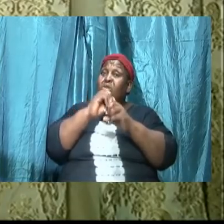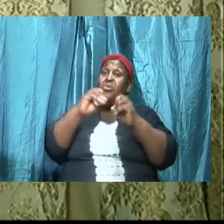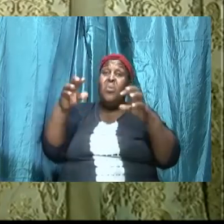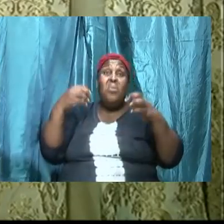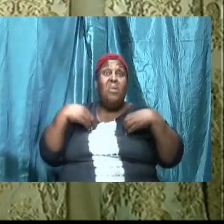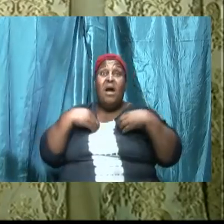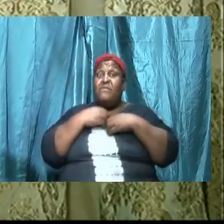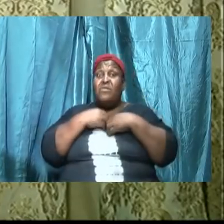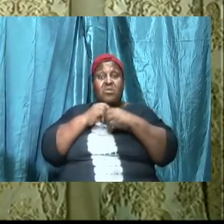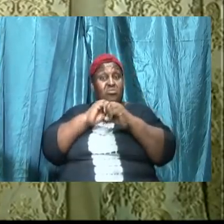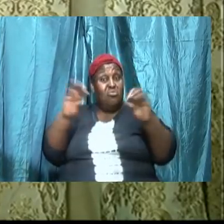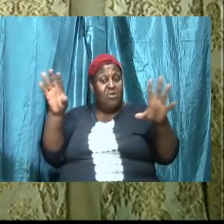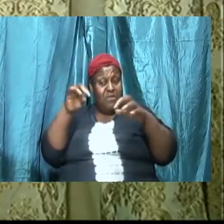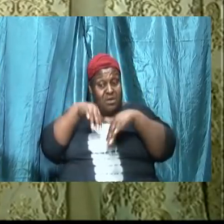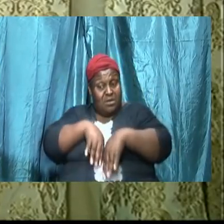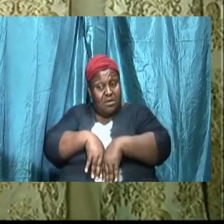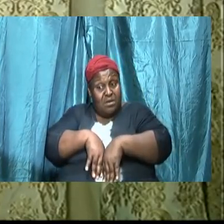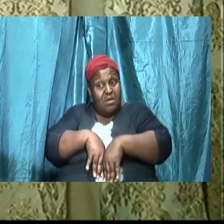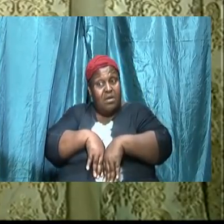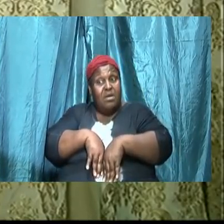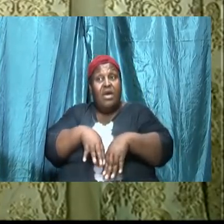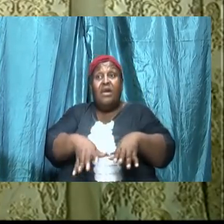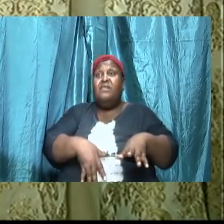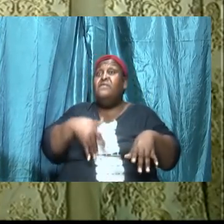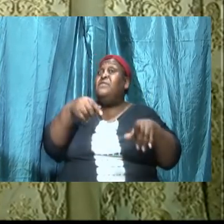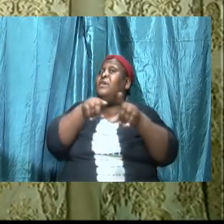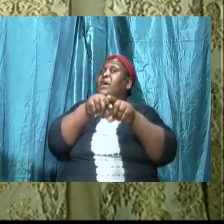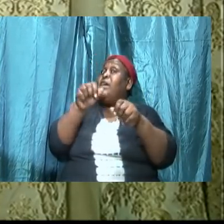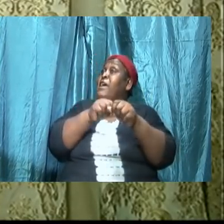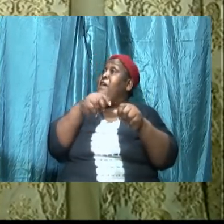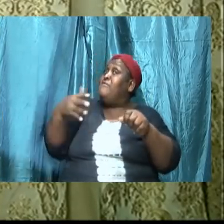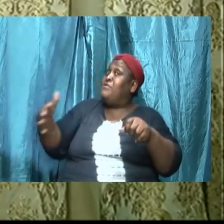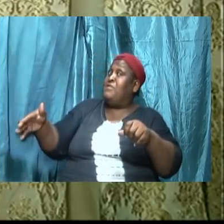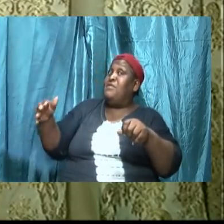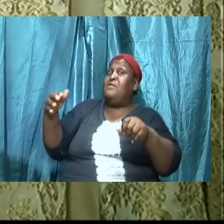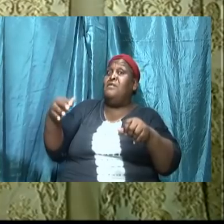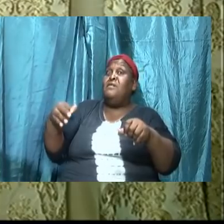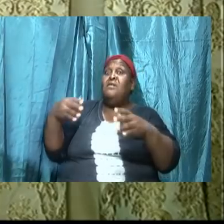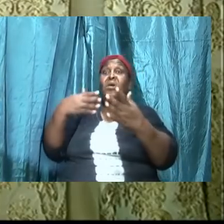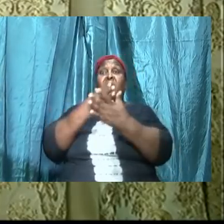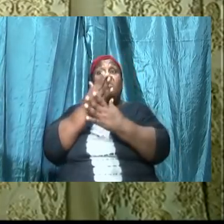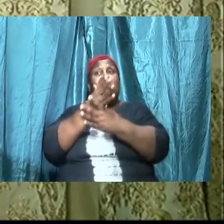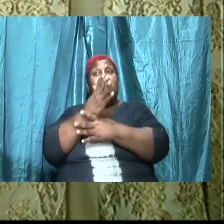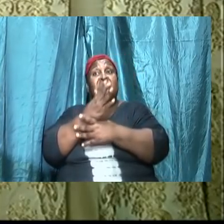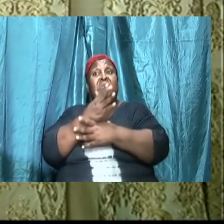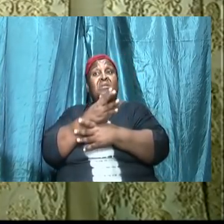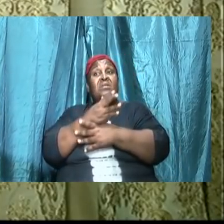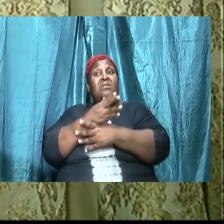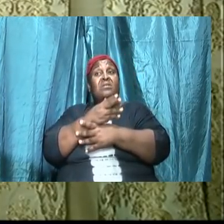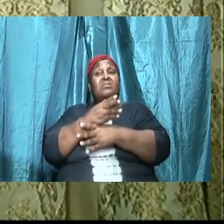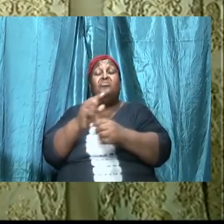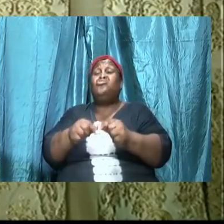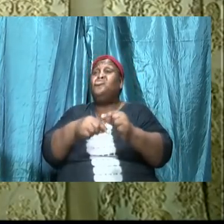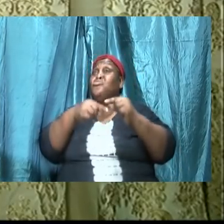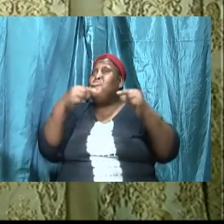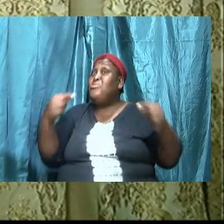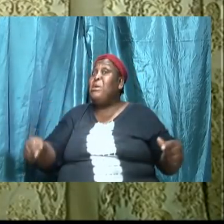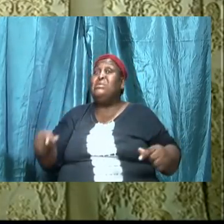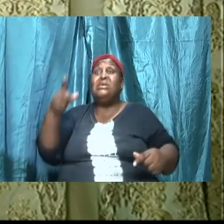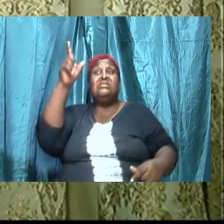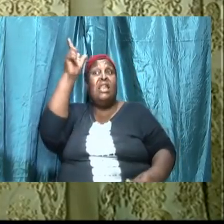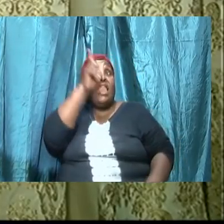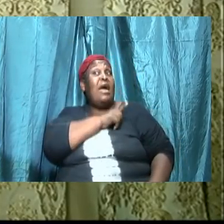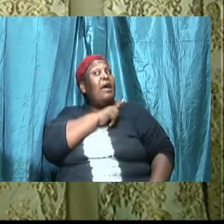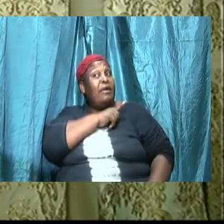feel that everything is that is the greatest deception and that comes because